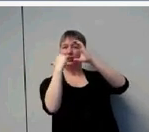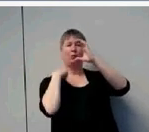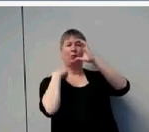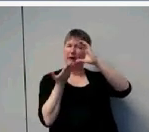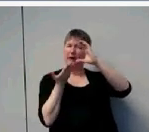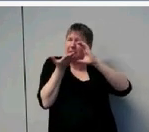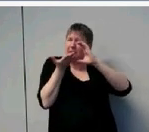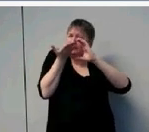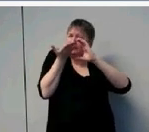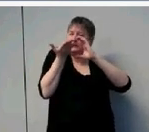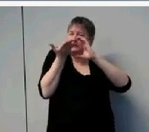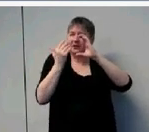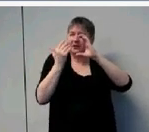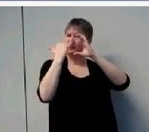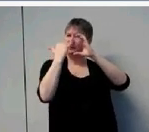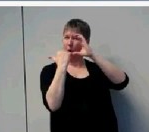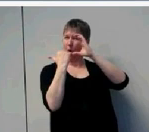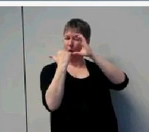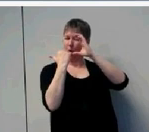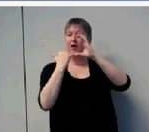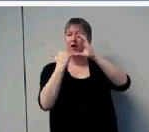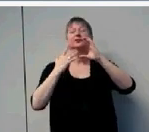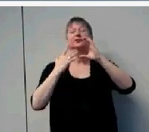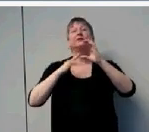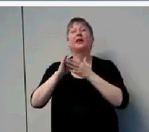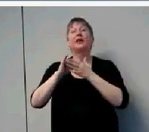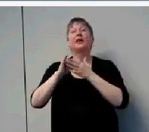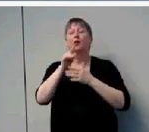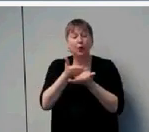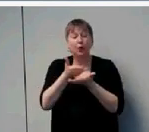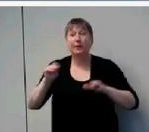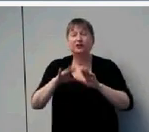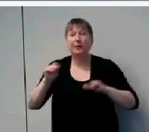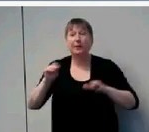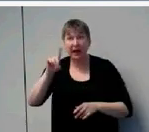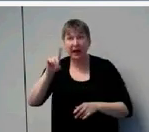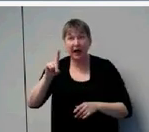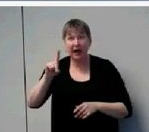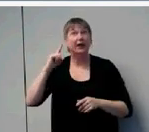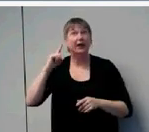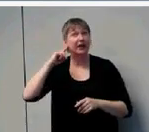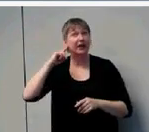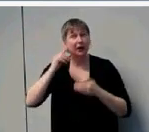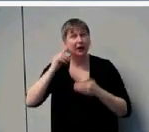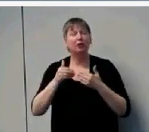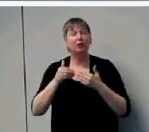So we would suggest that children with mild hearing loss are going to be at risk if they're not wearing their hearing aids. They don't accrue that